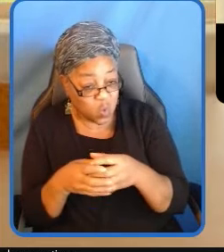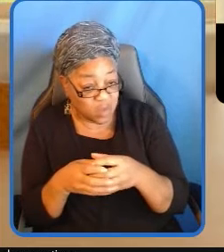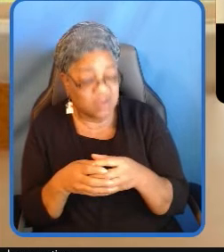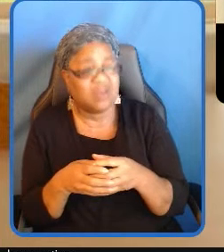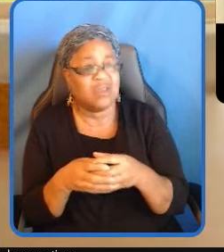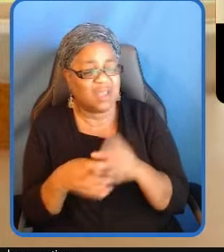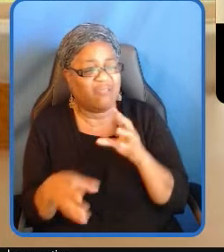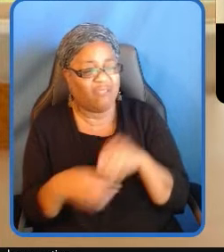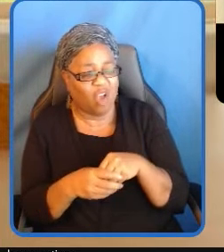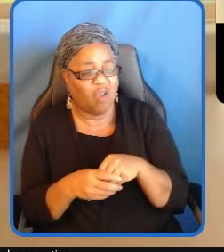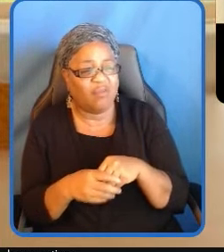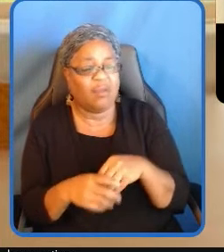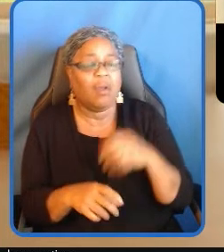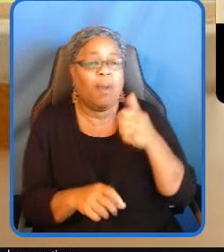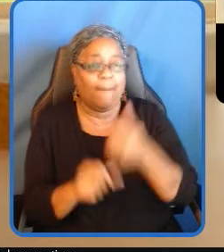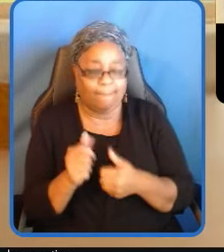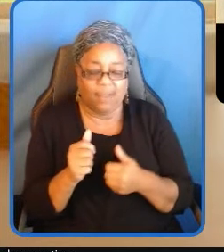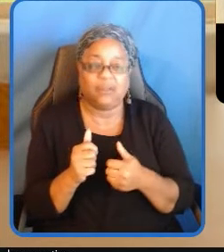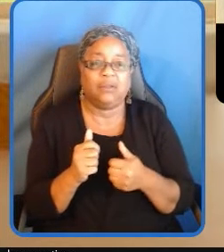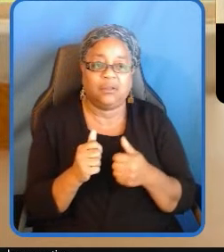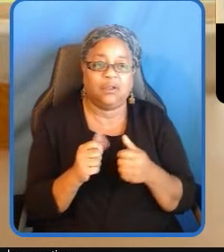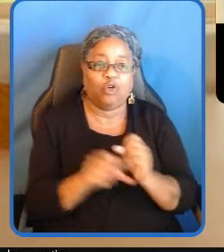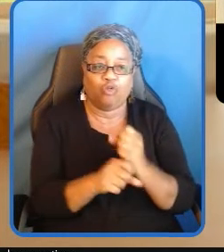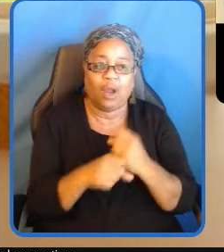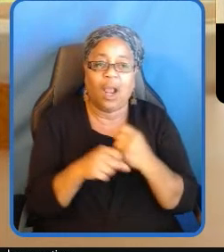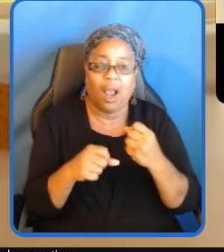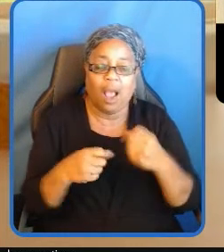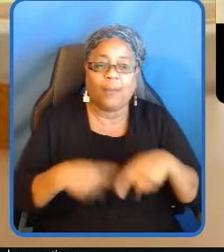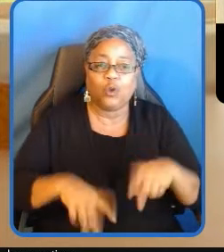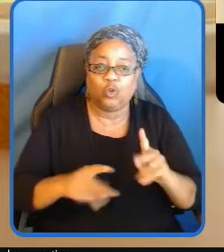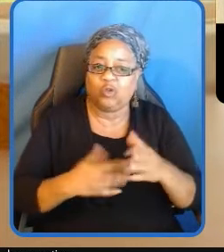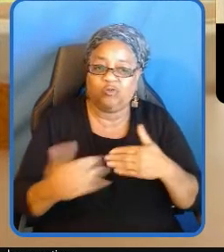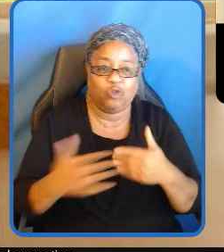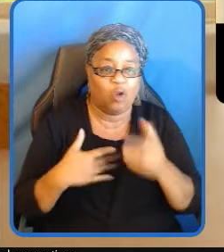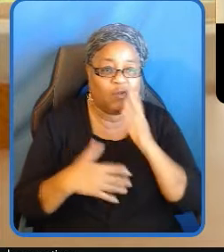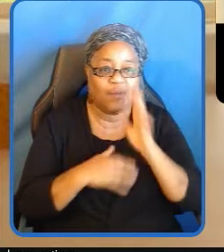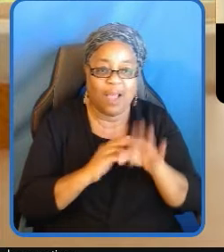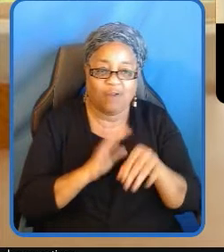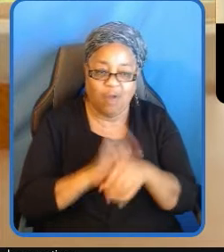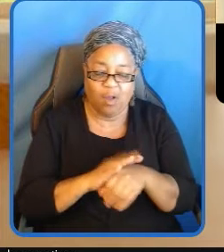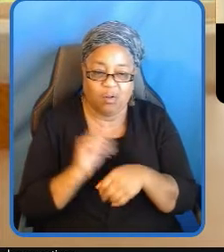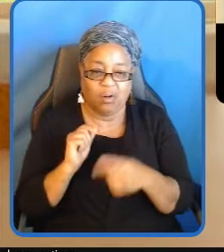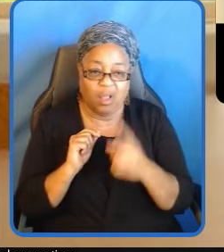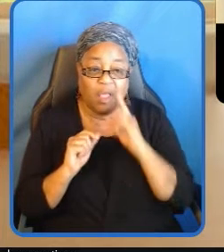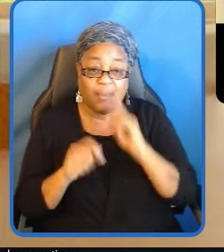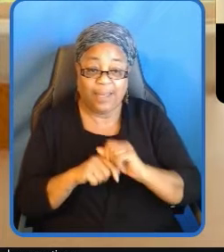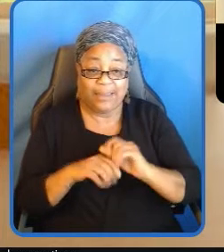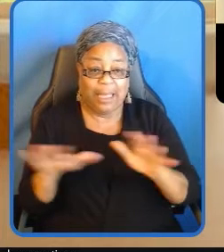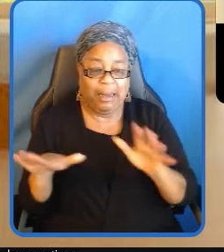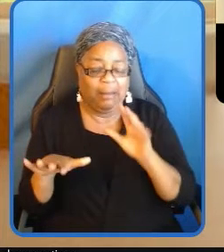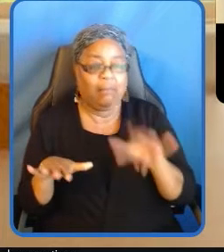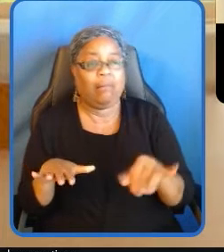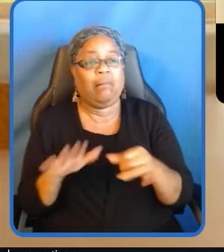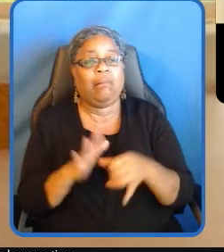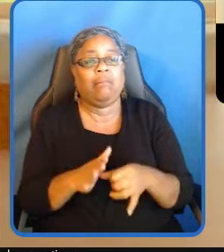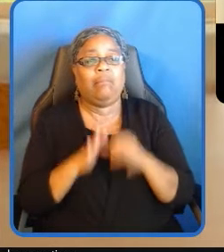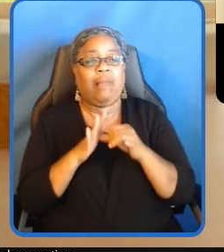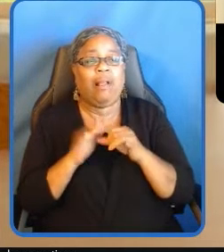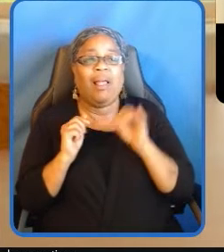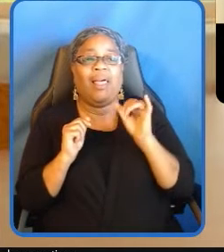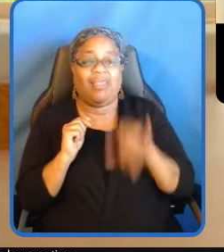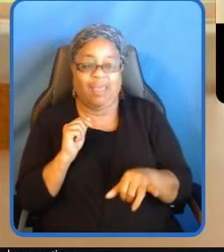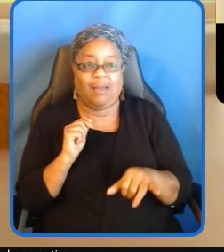this was never more apparent than throughout the pandemic the pandemic has exacerbated